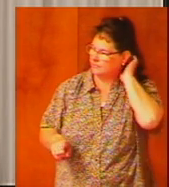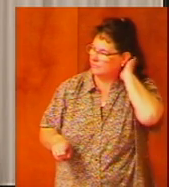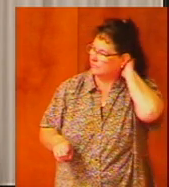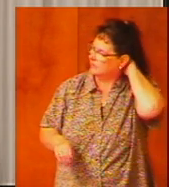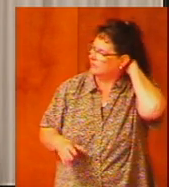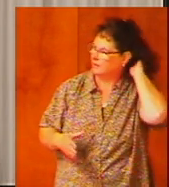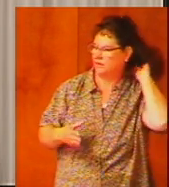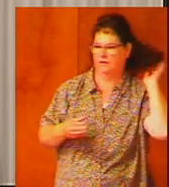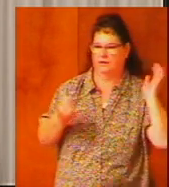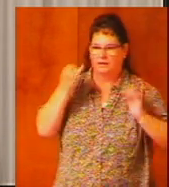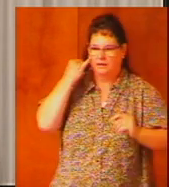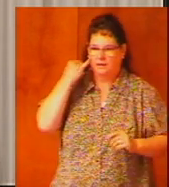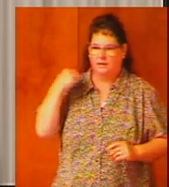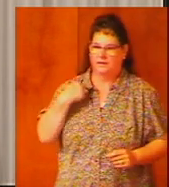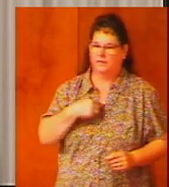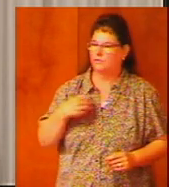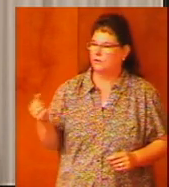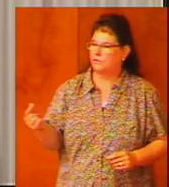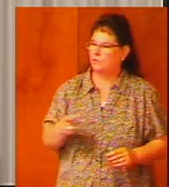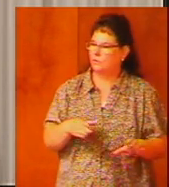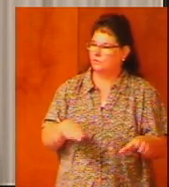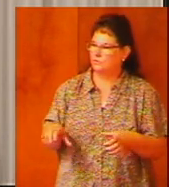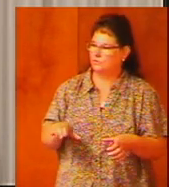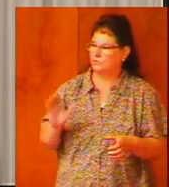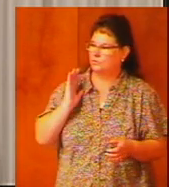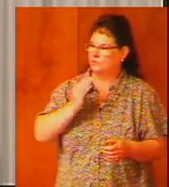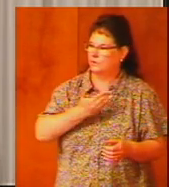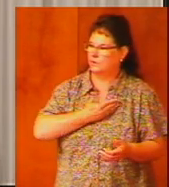and if we all do our part